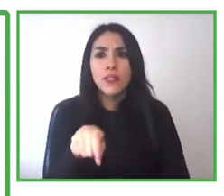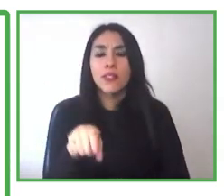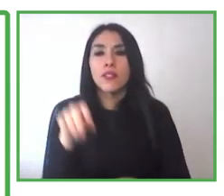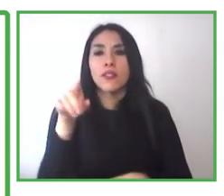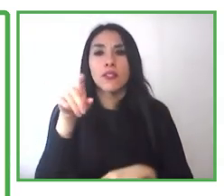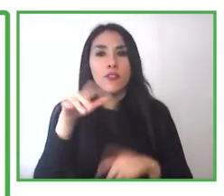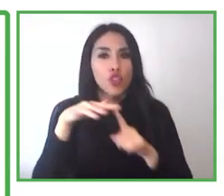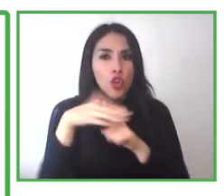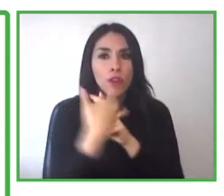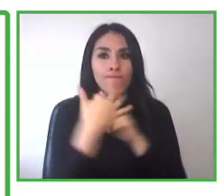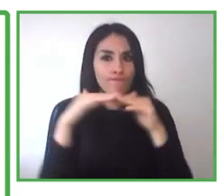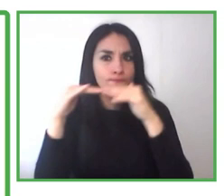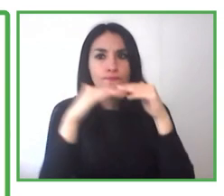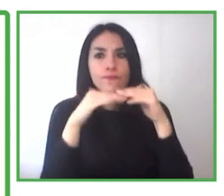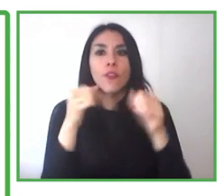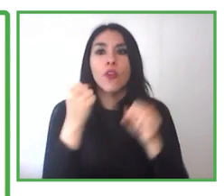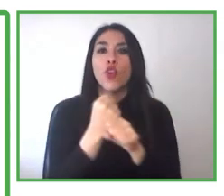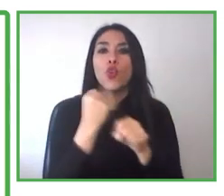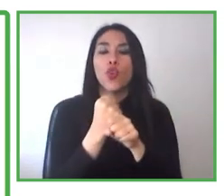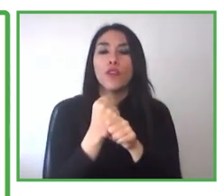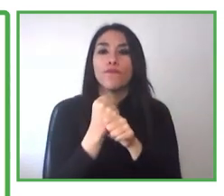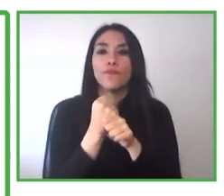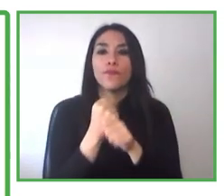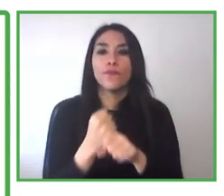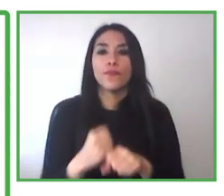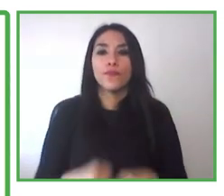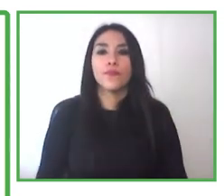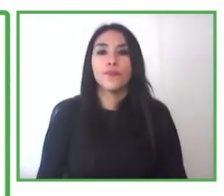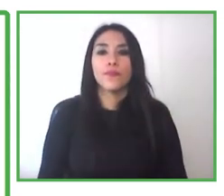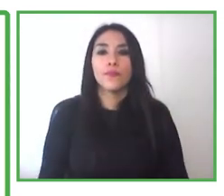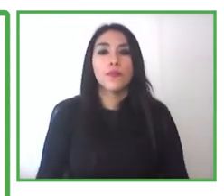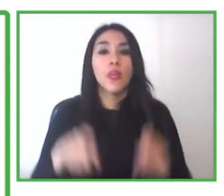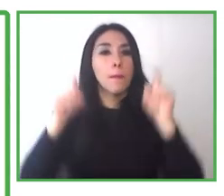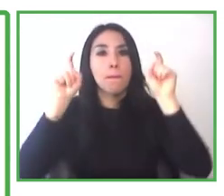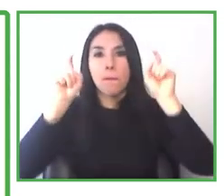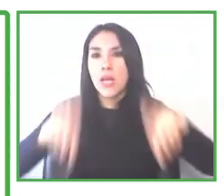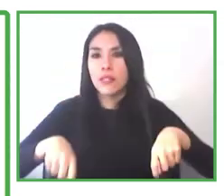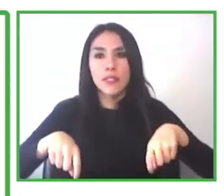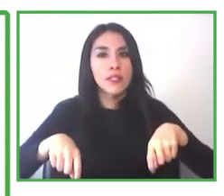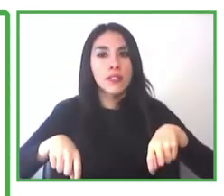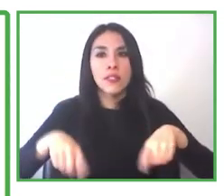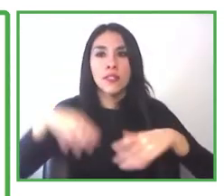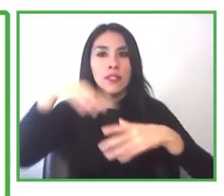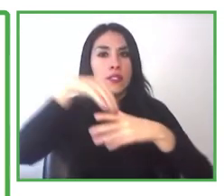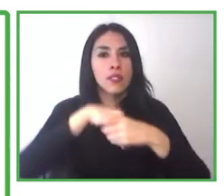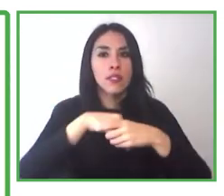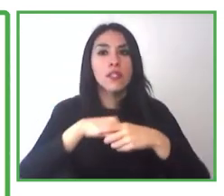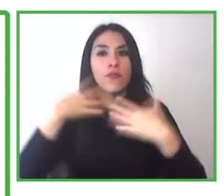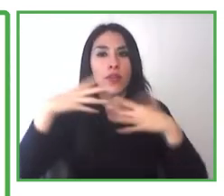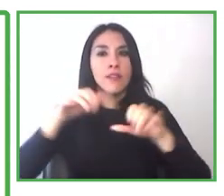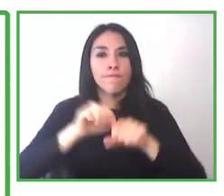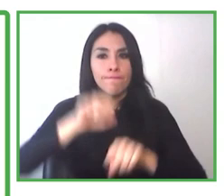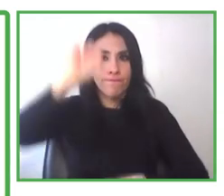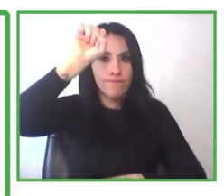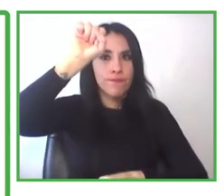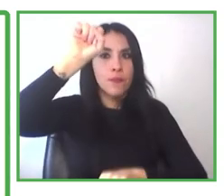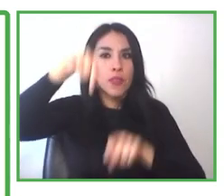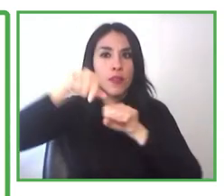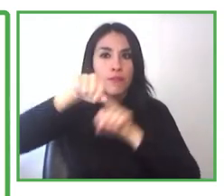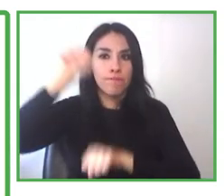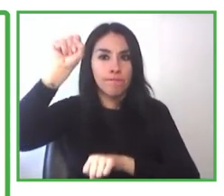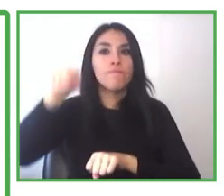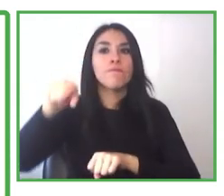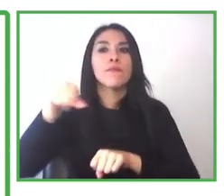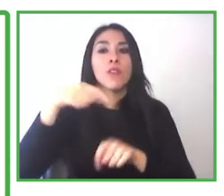that they count with one person who is certified by Chile Valora, who can ensure and in charge of the work and inclusion